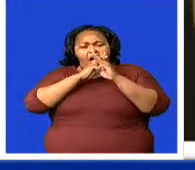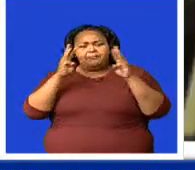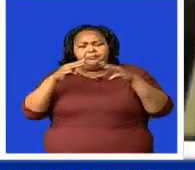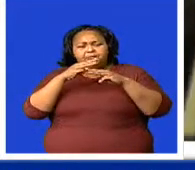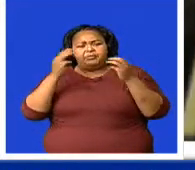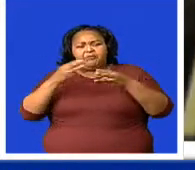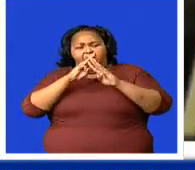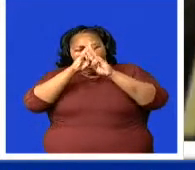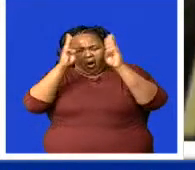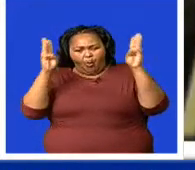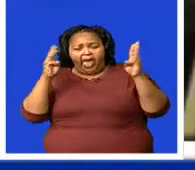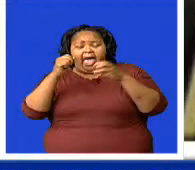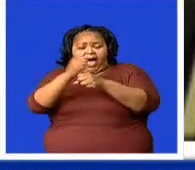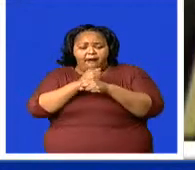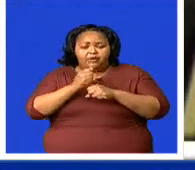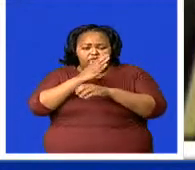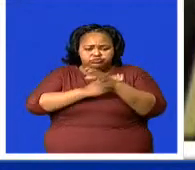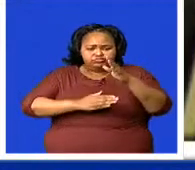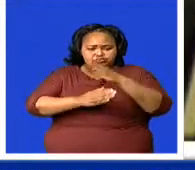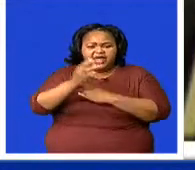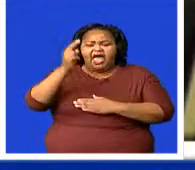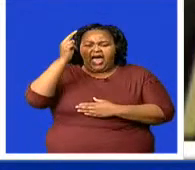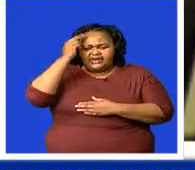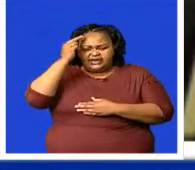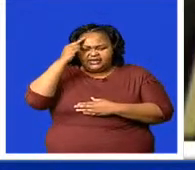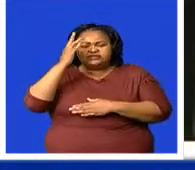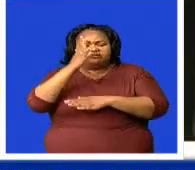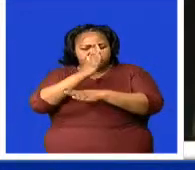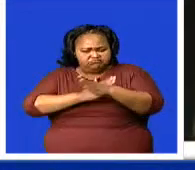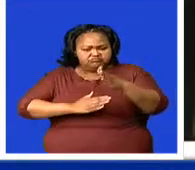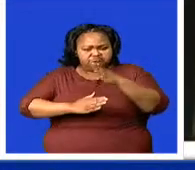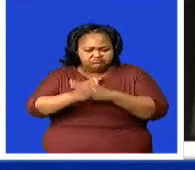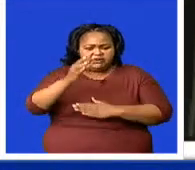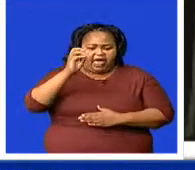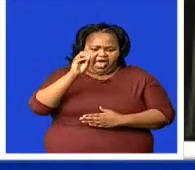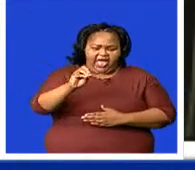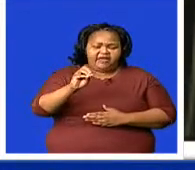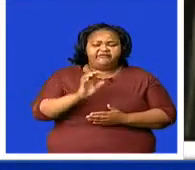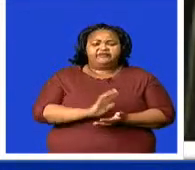and also understanding of disabilities that are not immediately apparent.